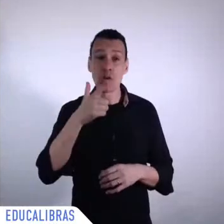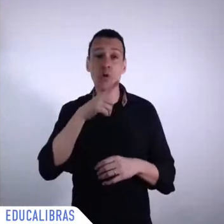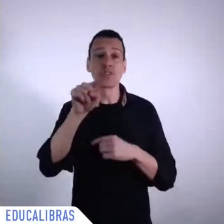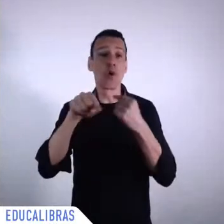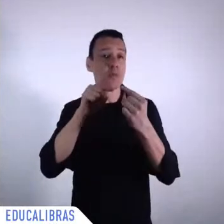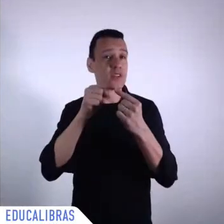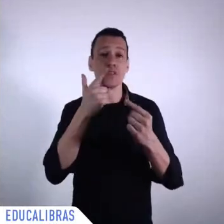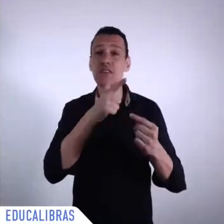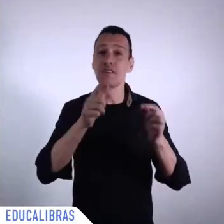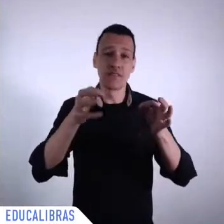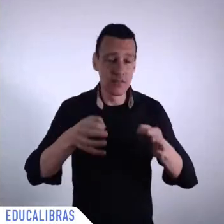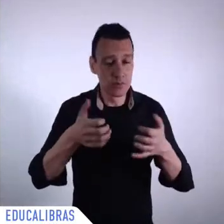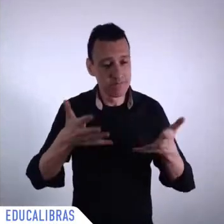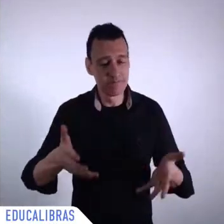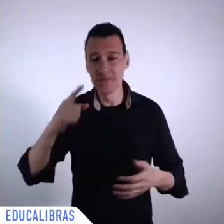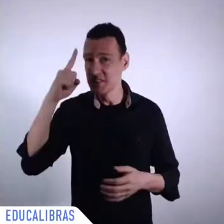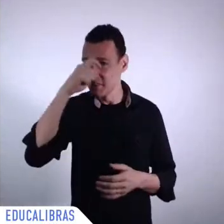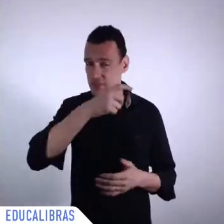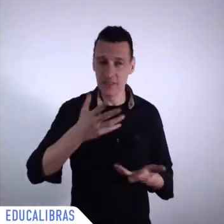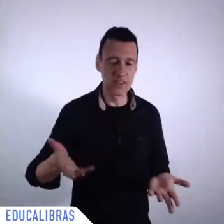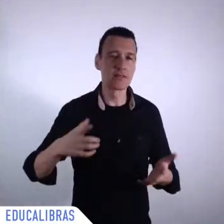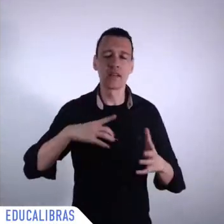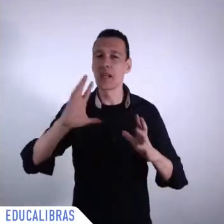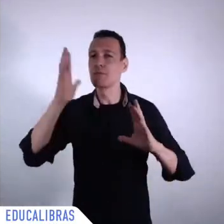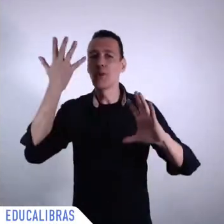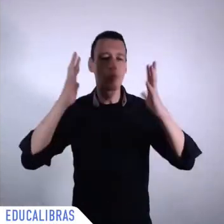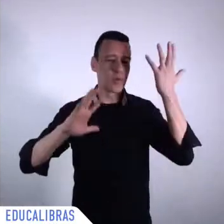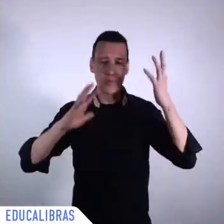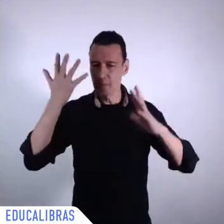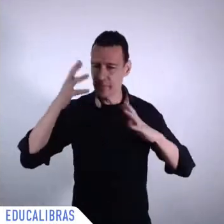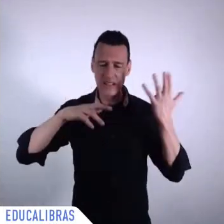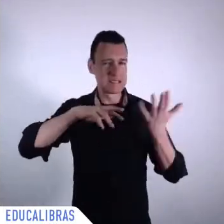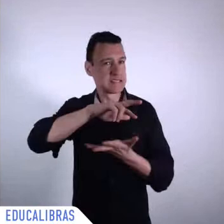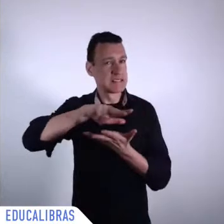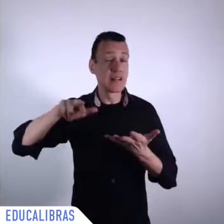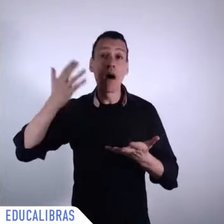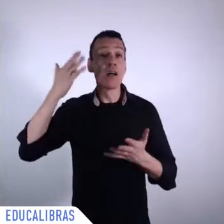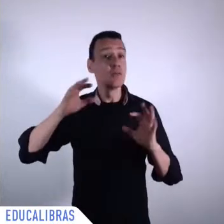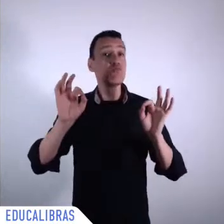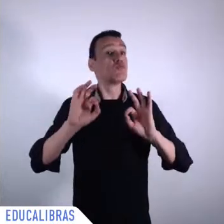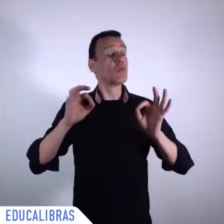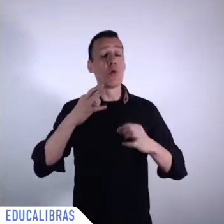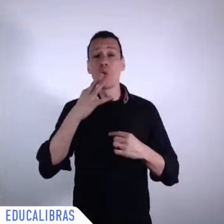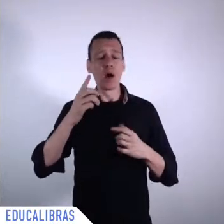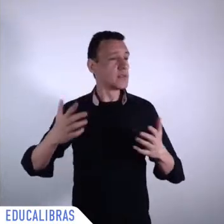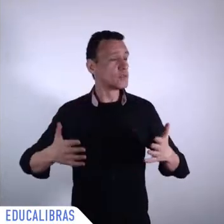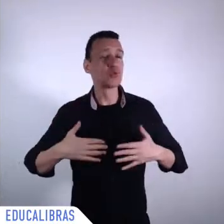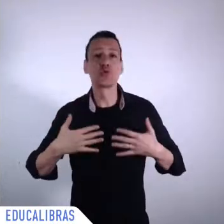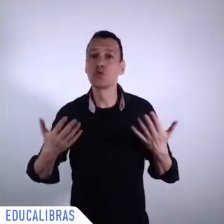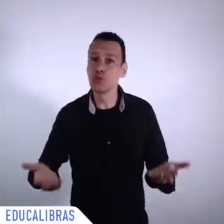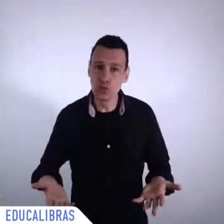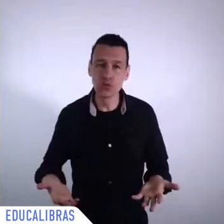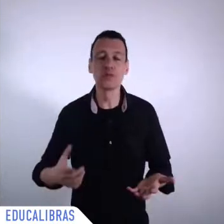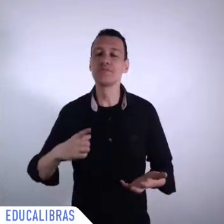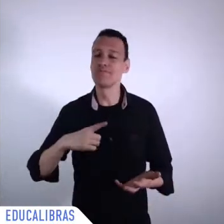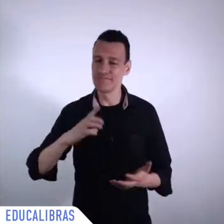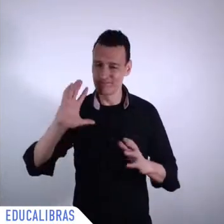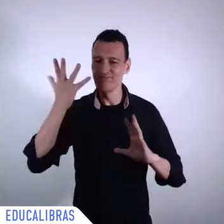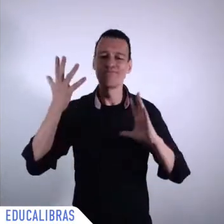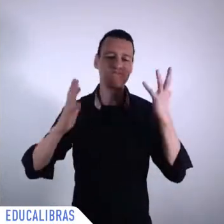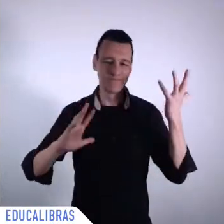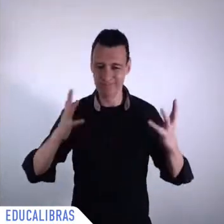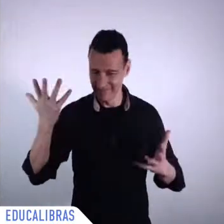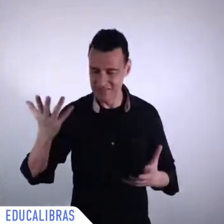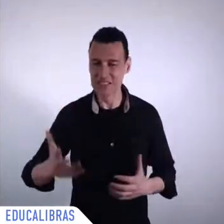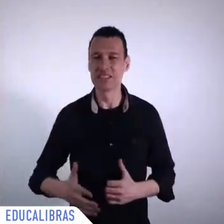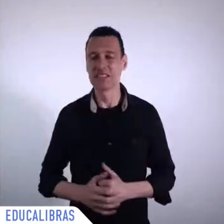emerging globally, which was described in the UNESCO policy paper Education During COVID-19 and Beyond. In Latin